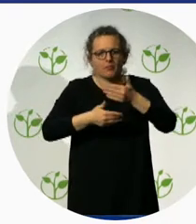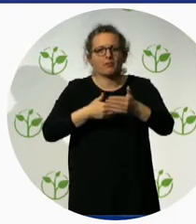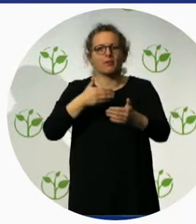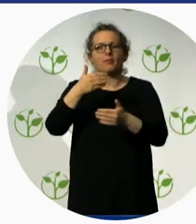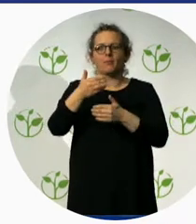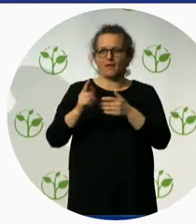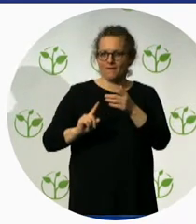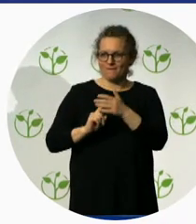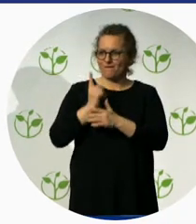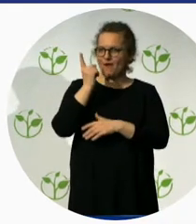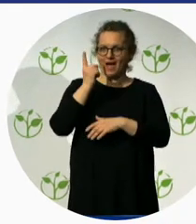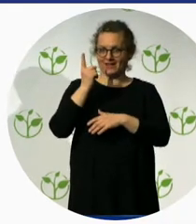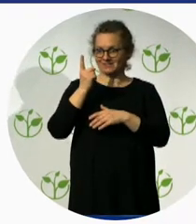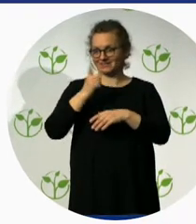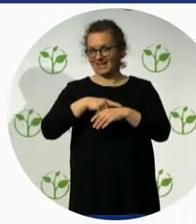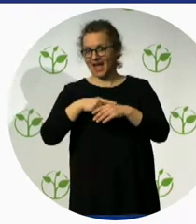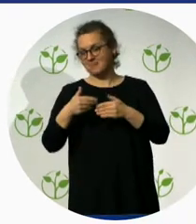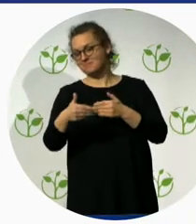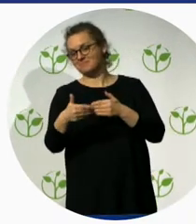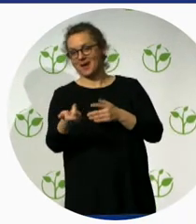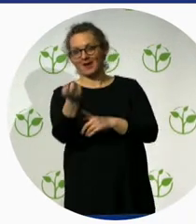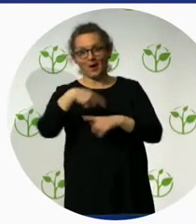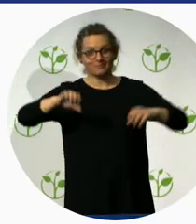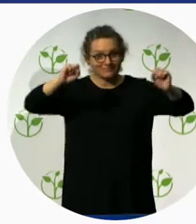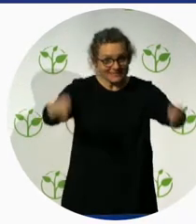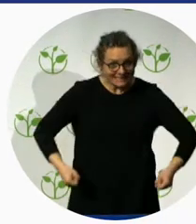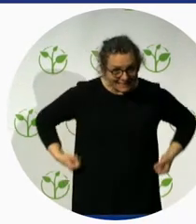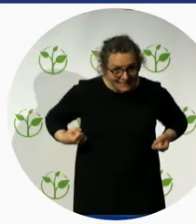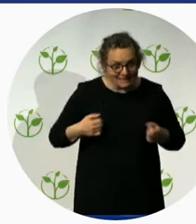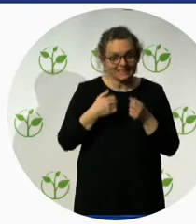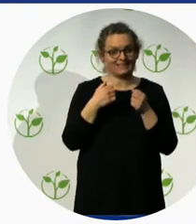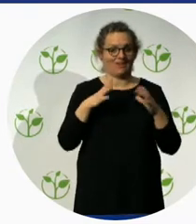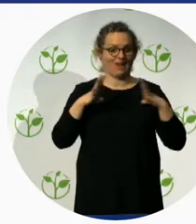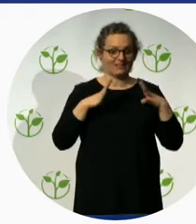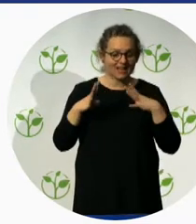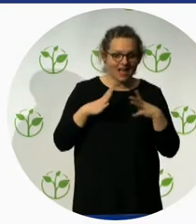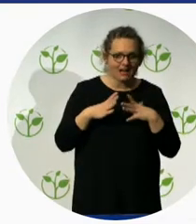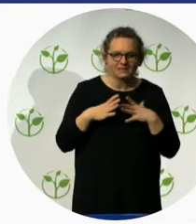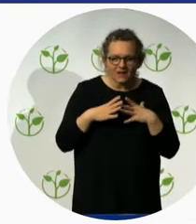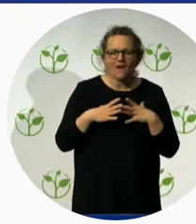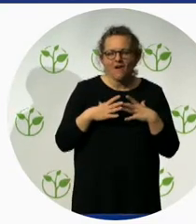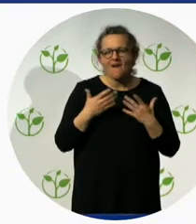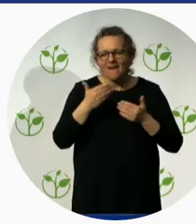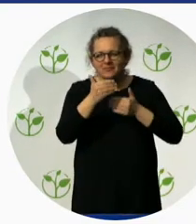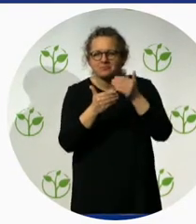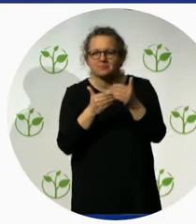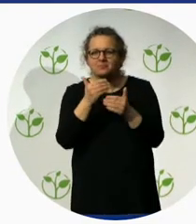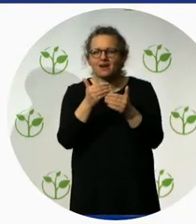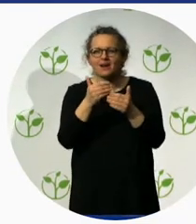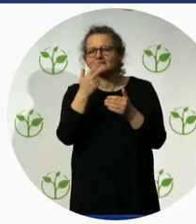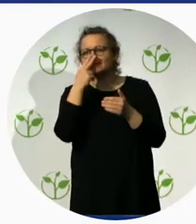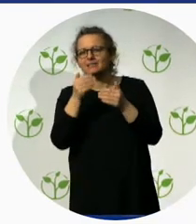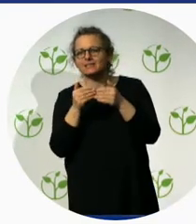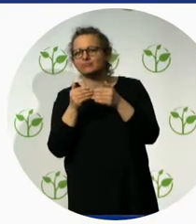mainstreaming accessible travel in alignment with the SDG 2030. And increase the scope and impact of gifted tour program.